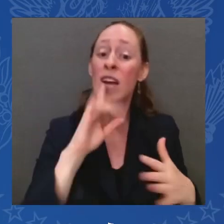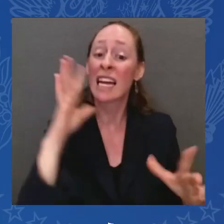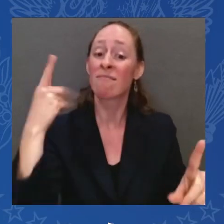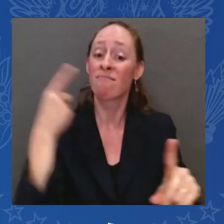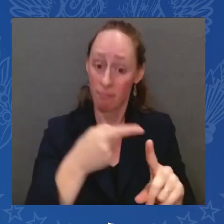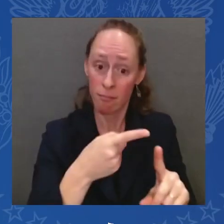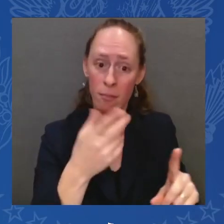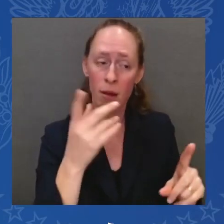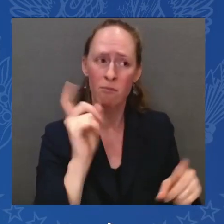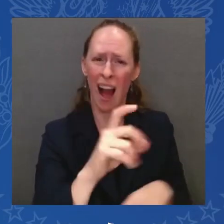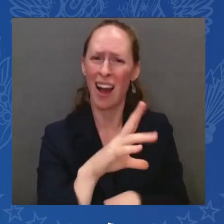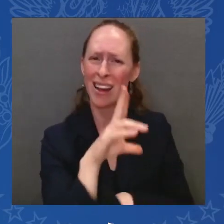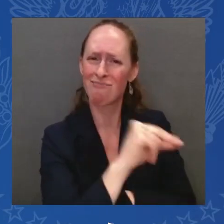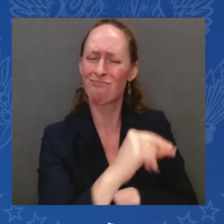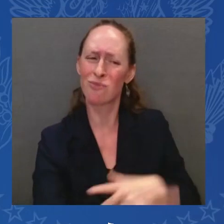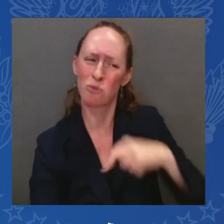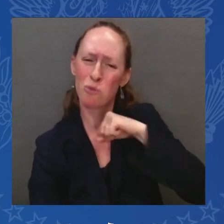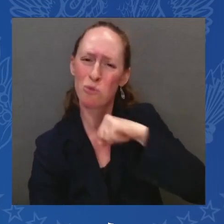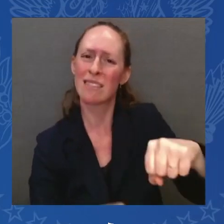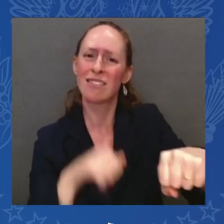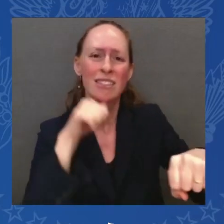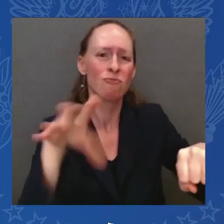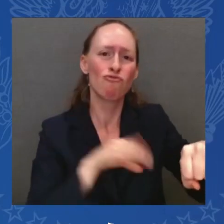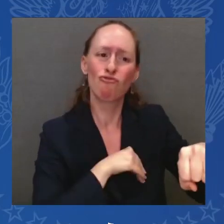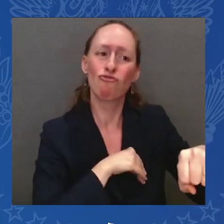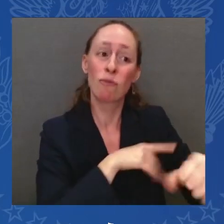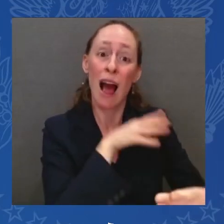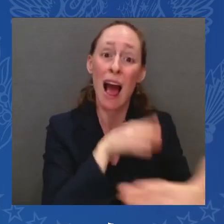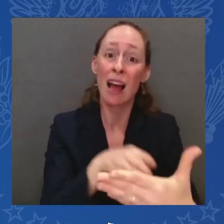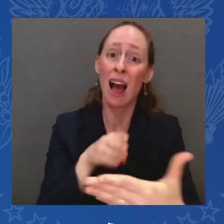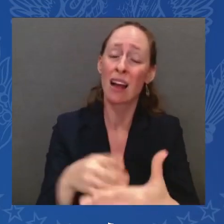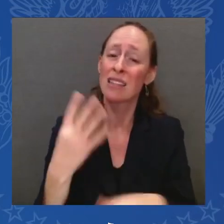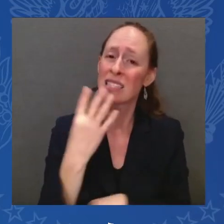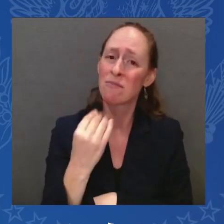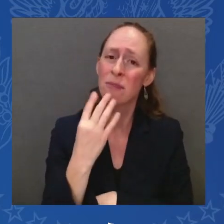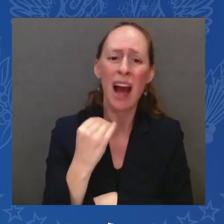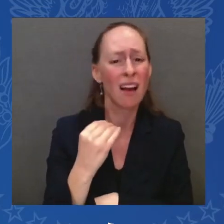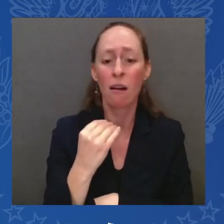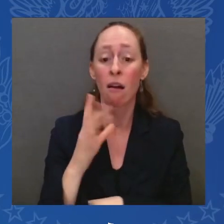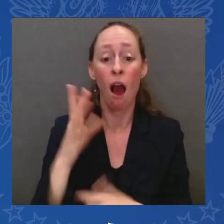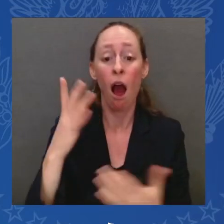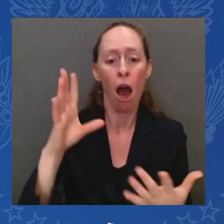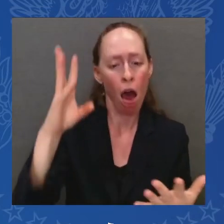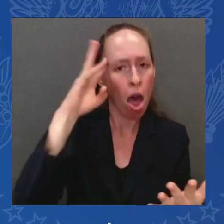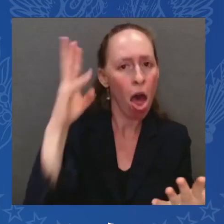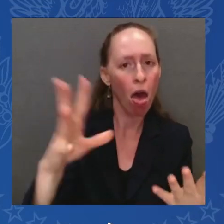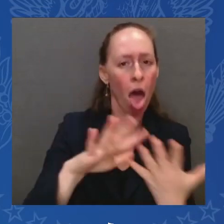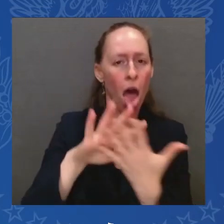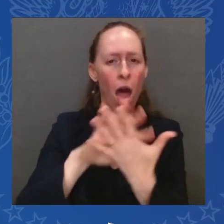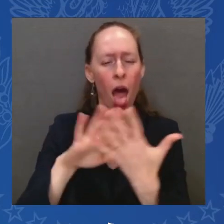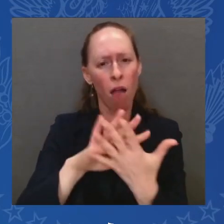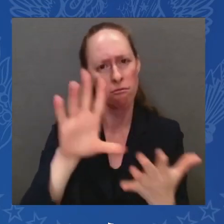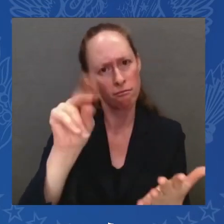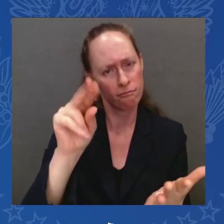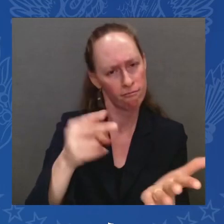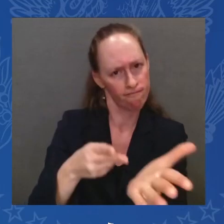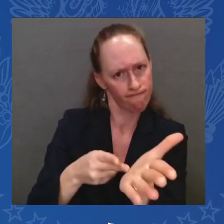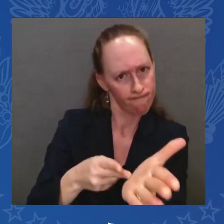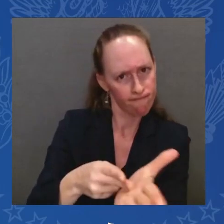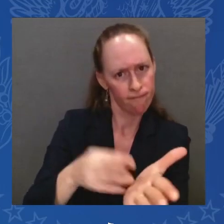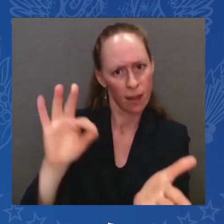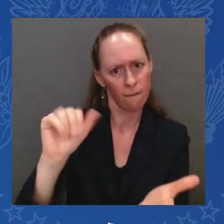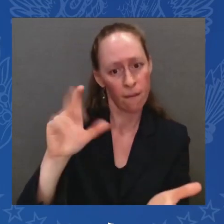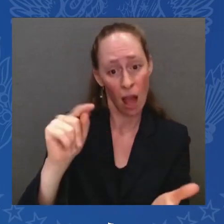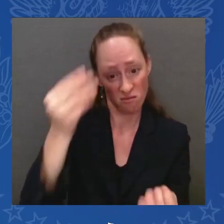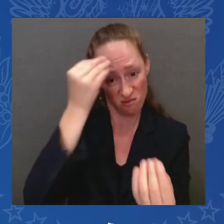to make clear there is no place for hate in America. Not against Jews, not against Muslims, not against